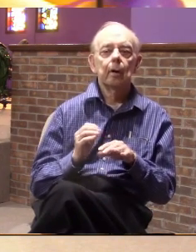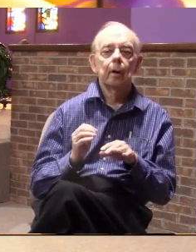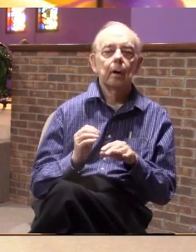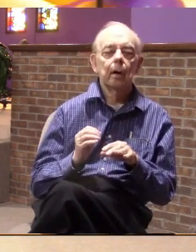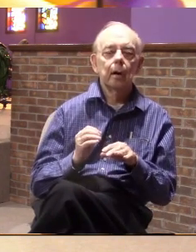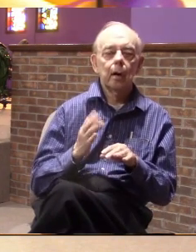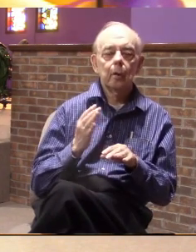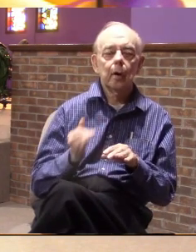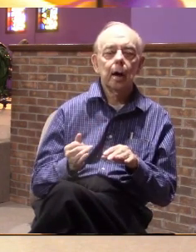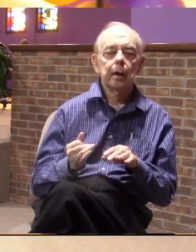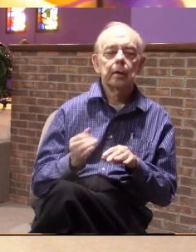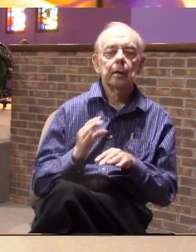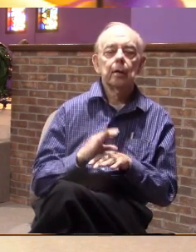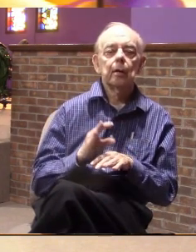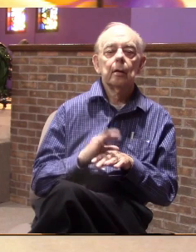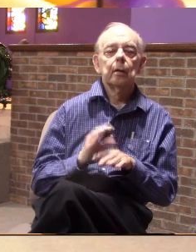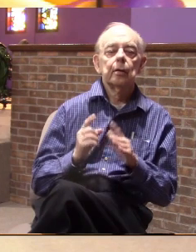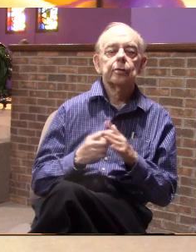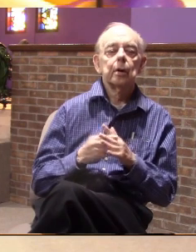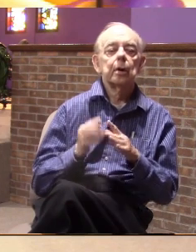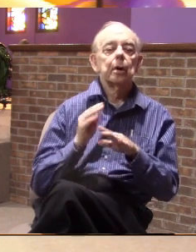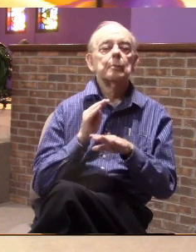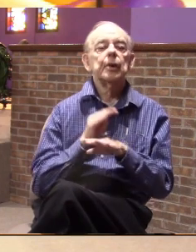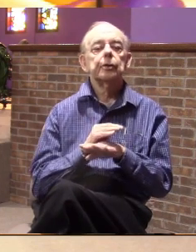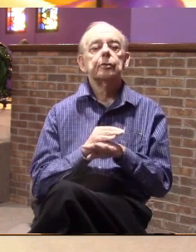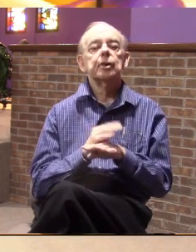so that that church started a ministry